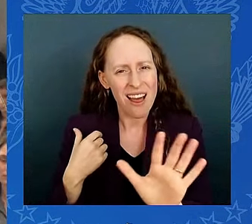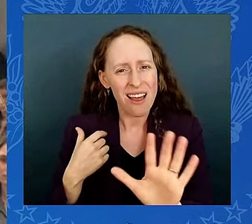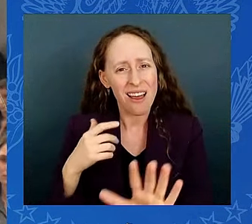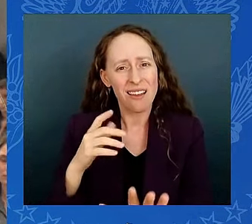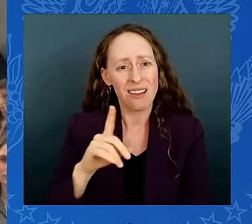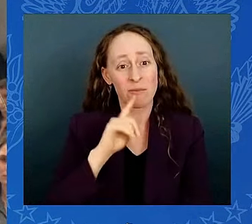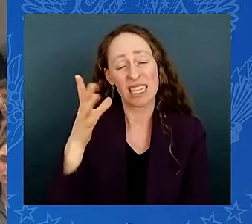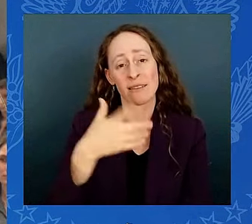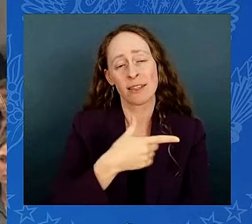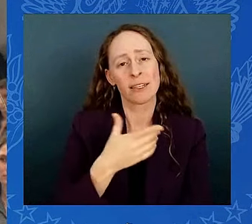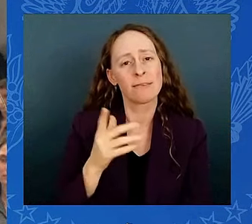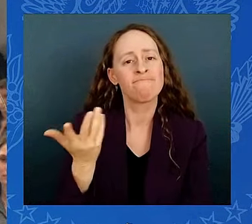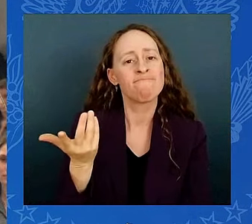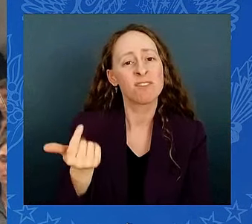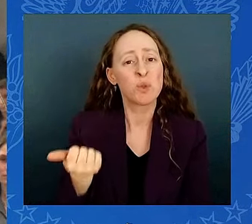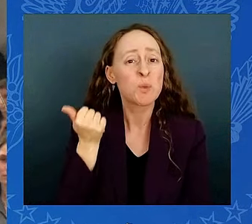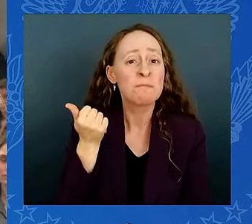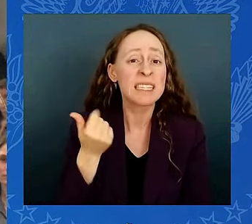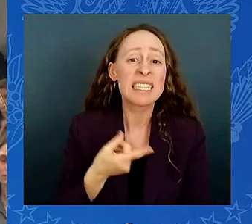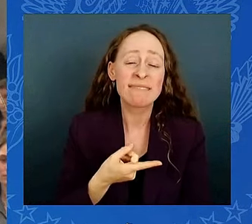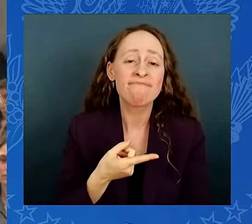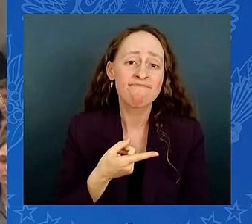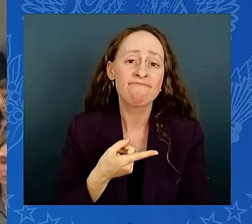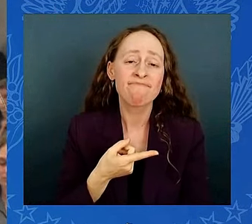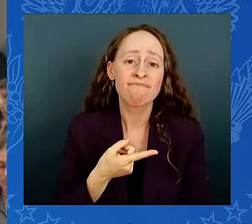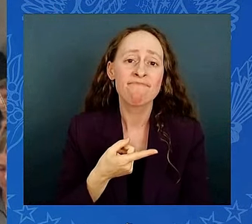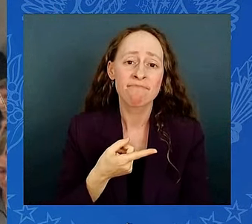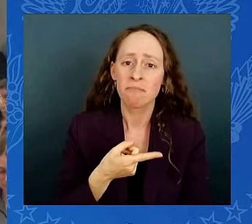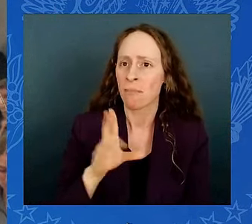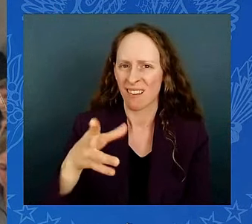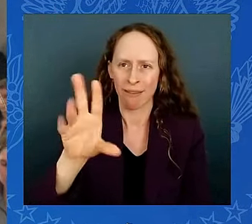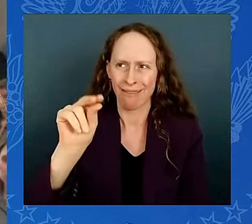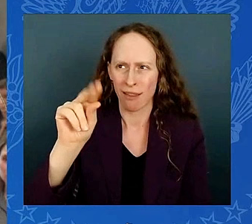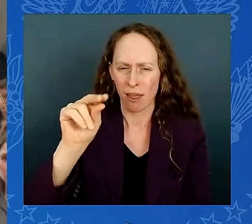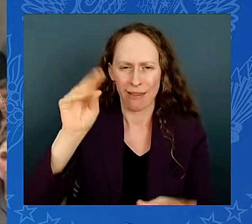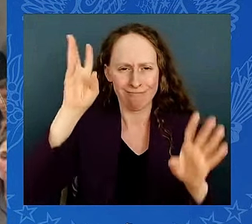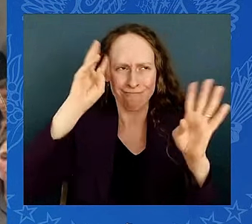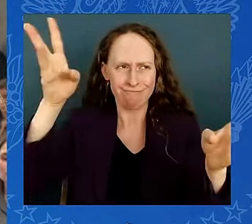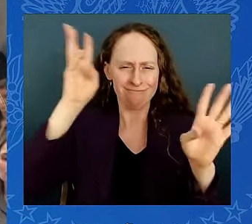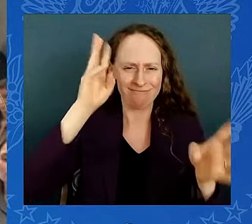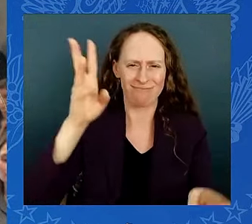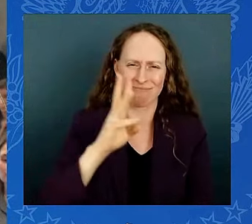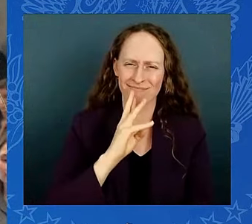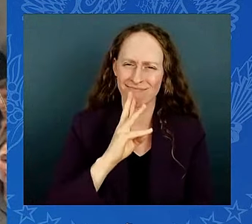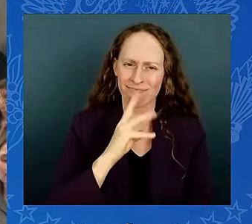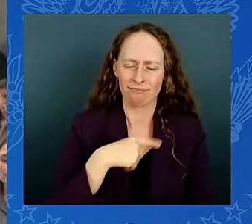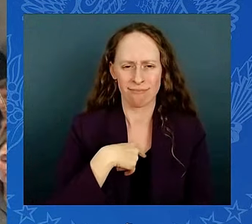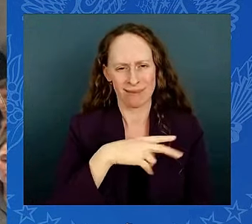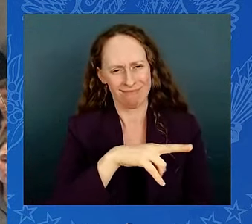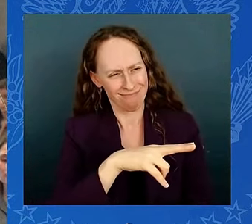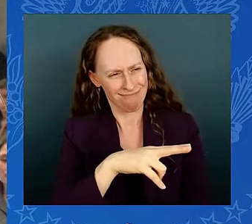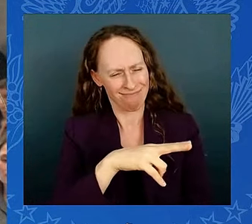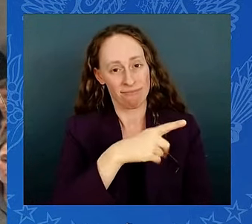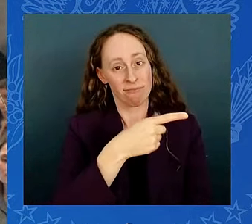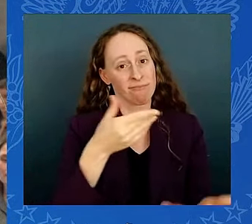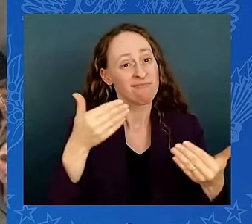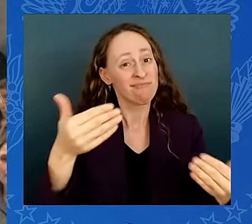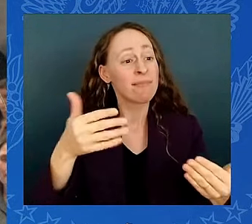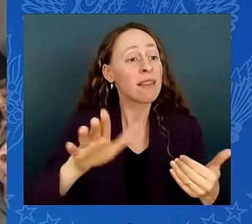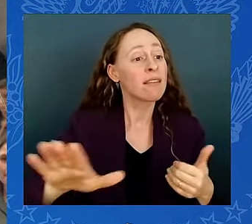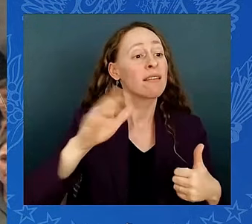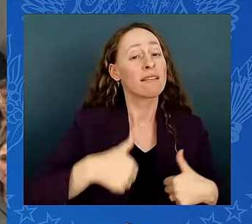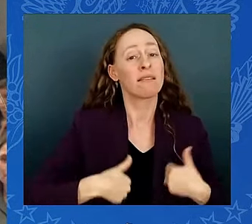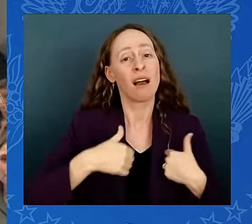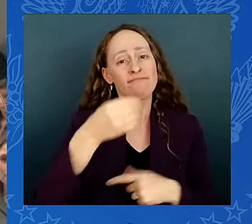who willfully denies the impacts of climate change is condemning the American people of a dangerous future and either is really, really dumb